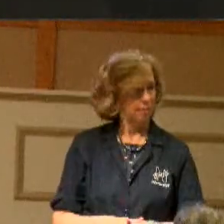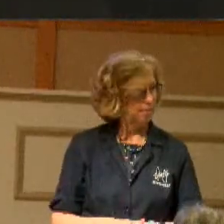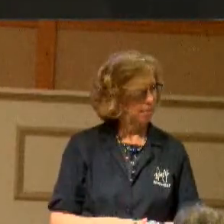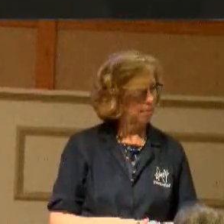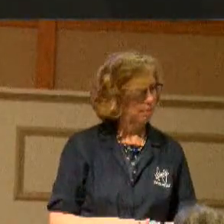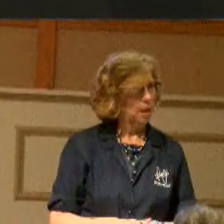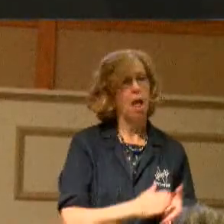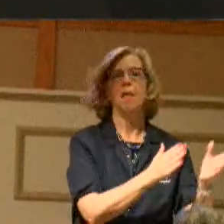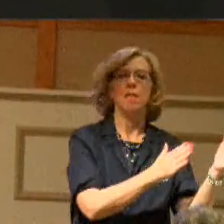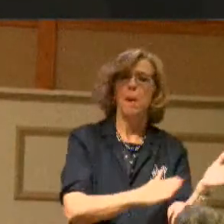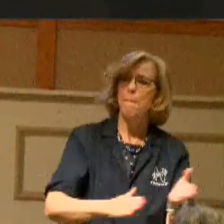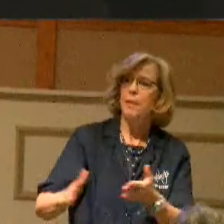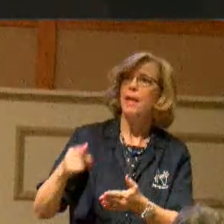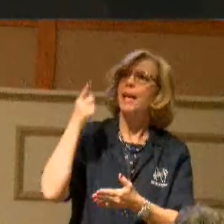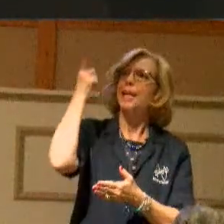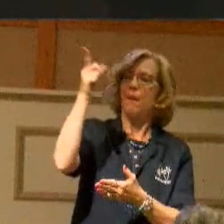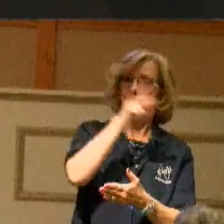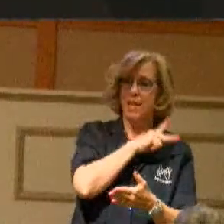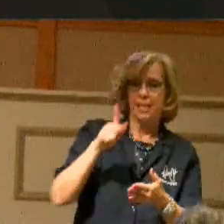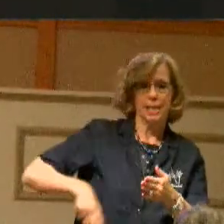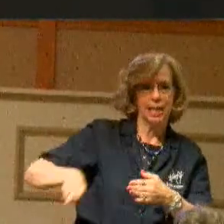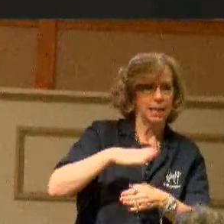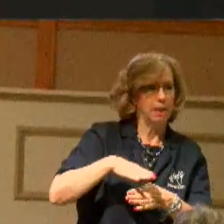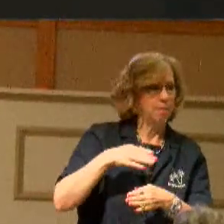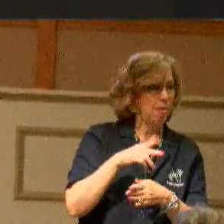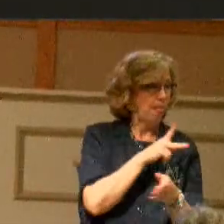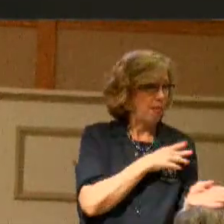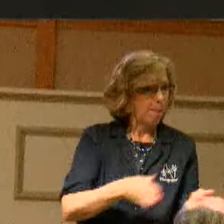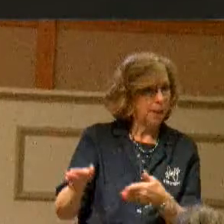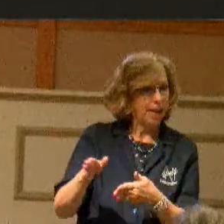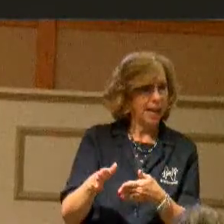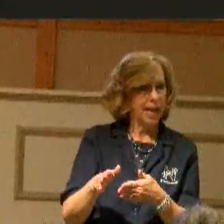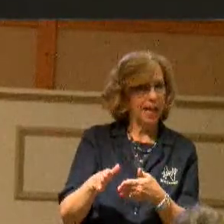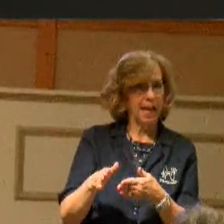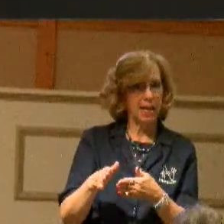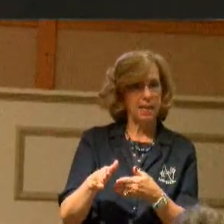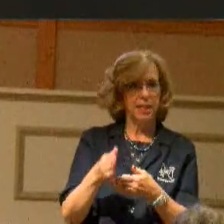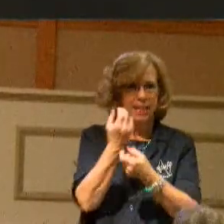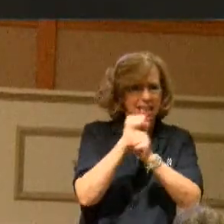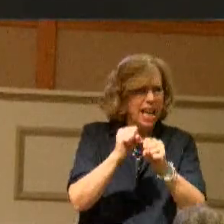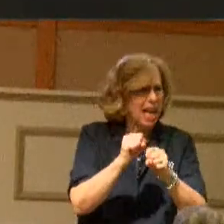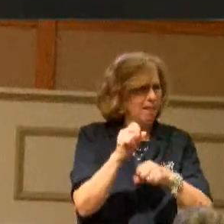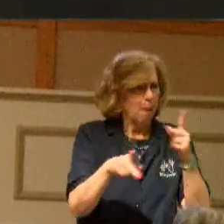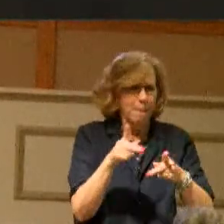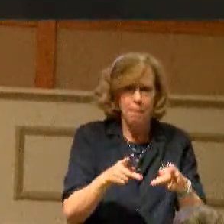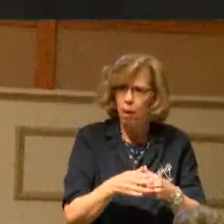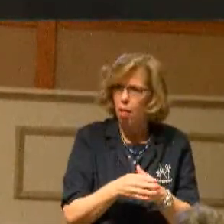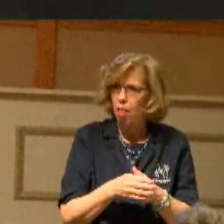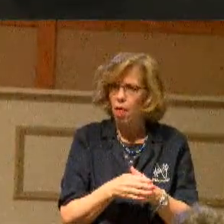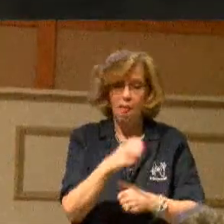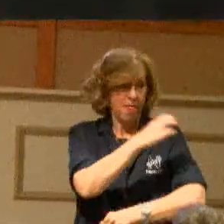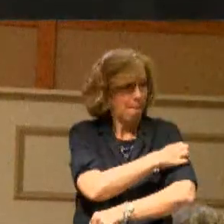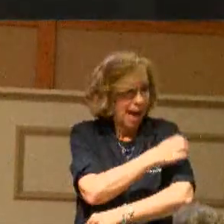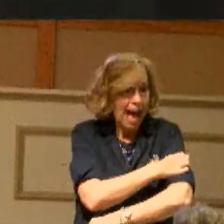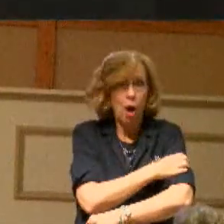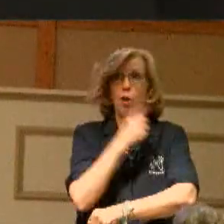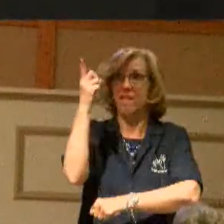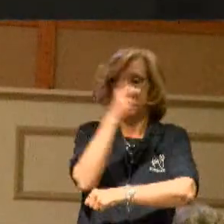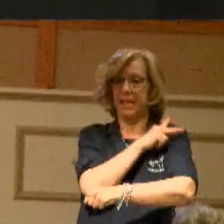The plan of His kingdom, the plan of His kingdom to win the lost, the power of His kingdom, Matthew 6, 13.